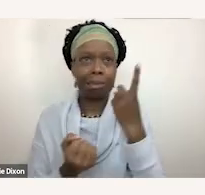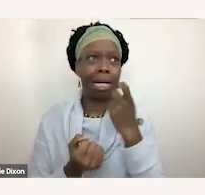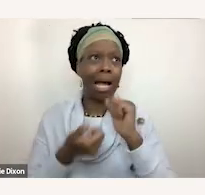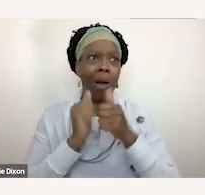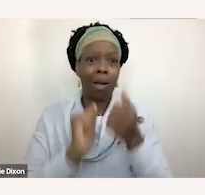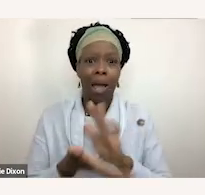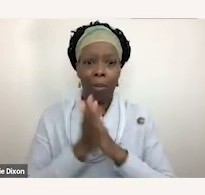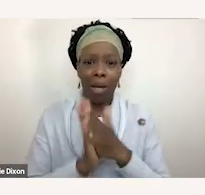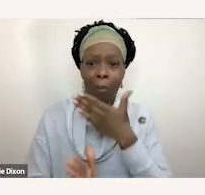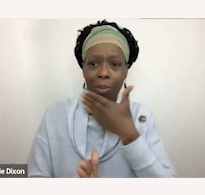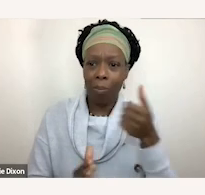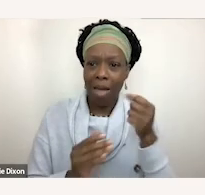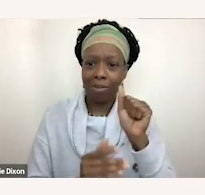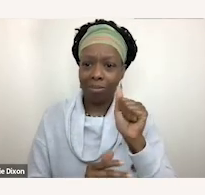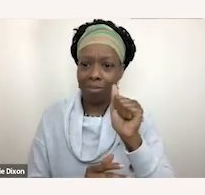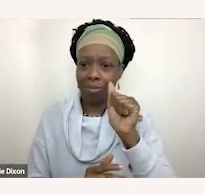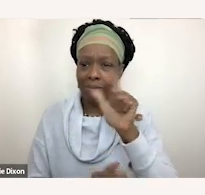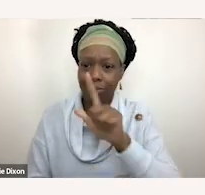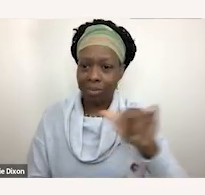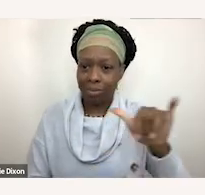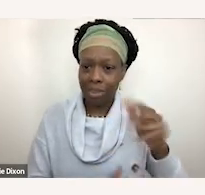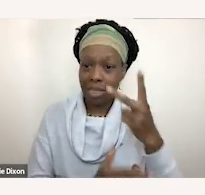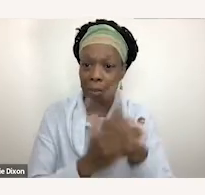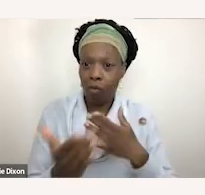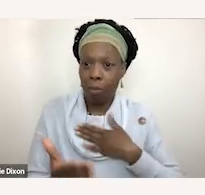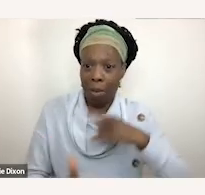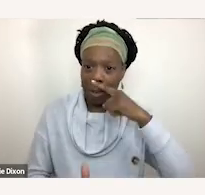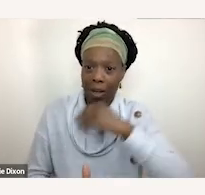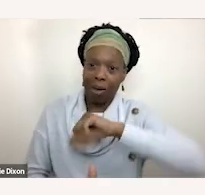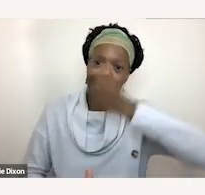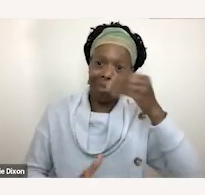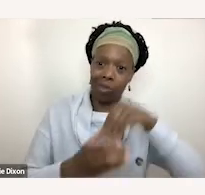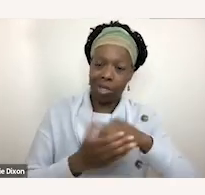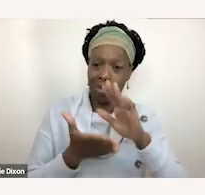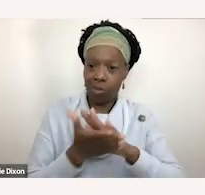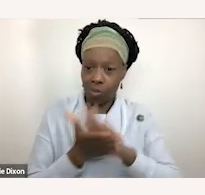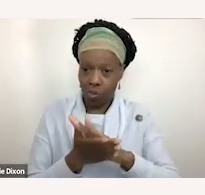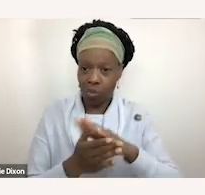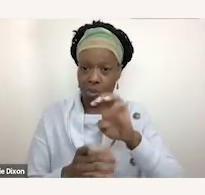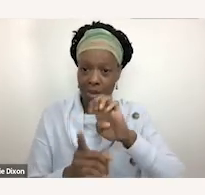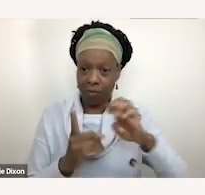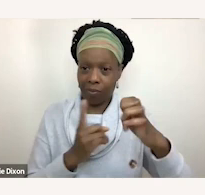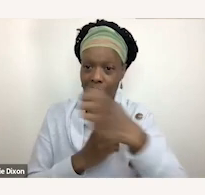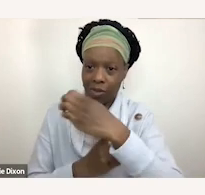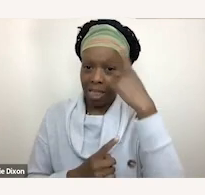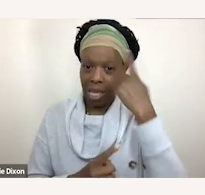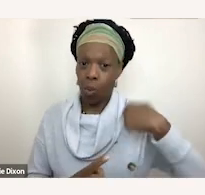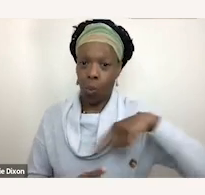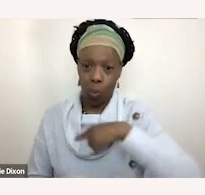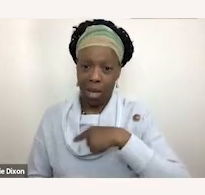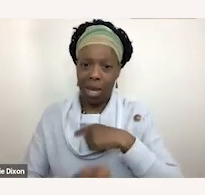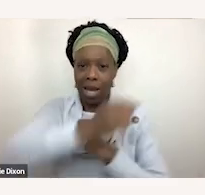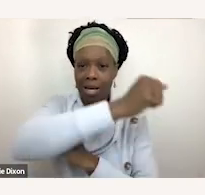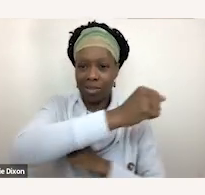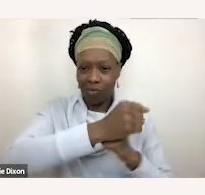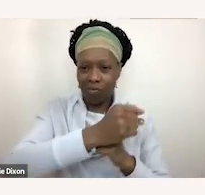to my child as well as and to others within the school environment and this is where I think as a foundation we really thought what can we do